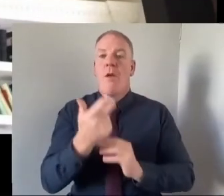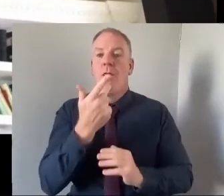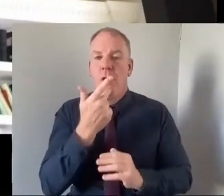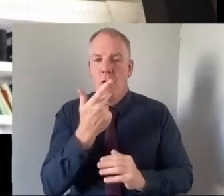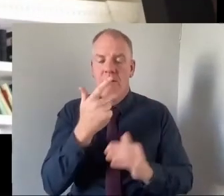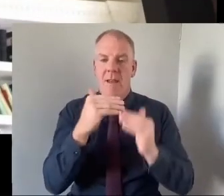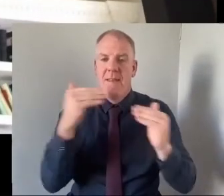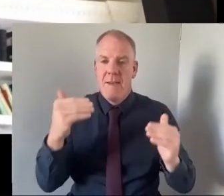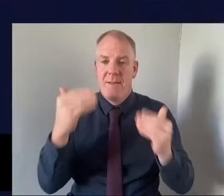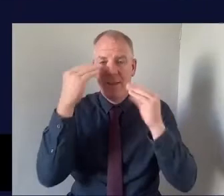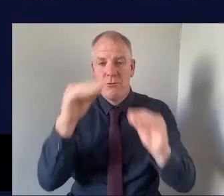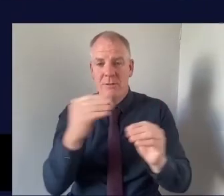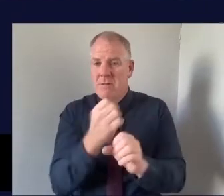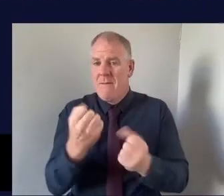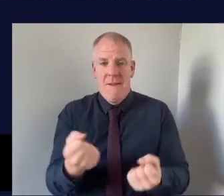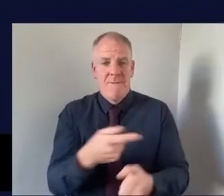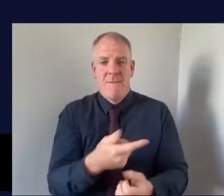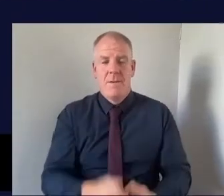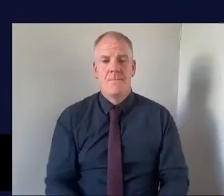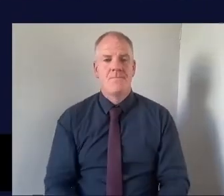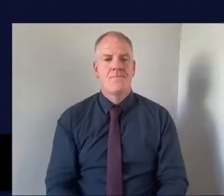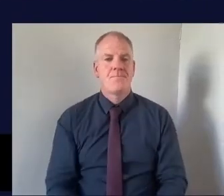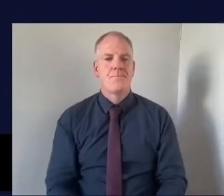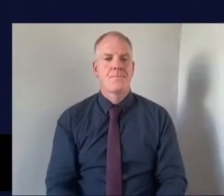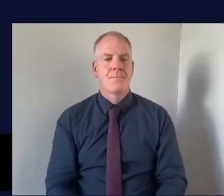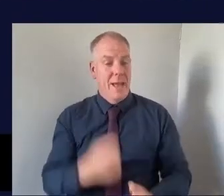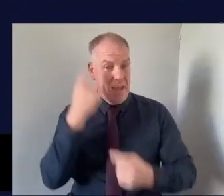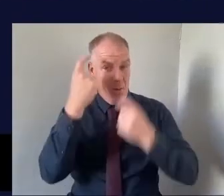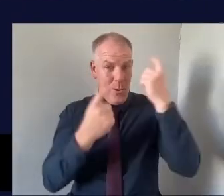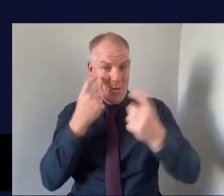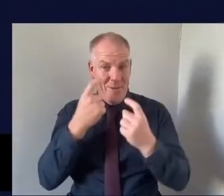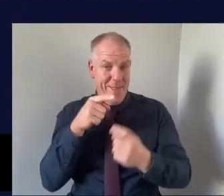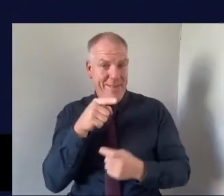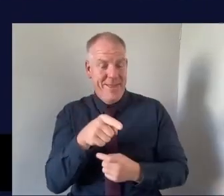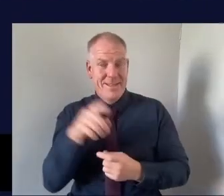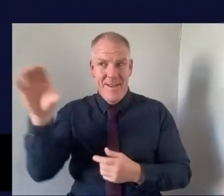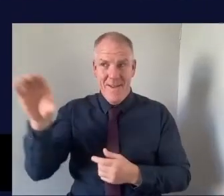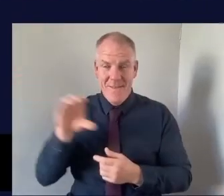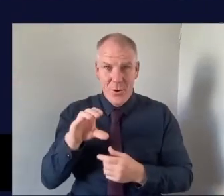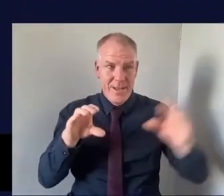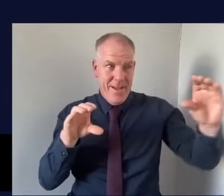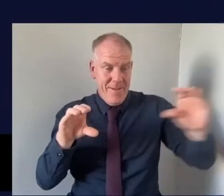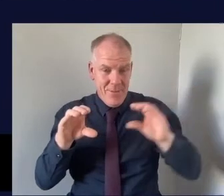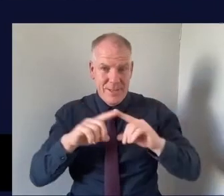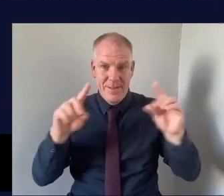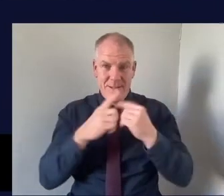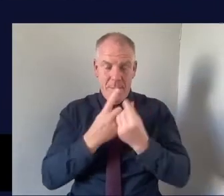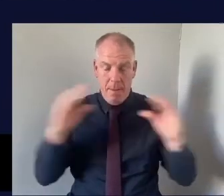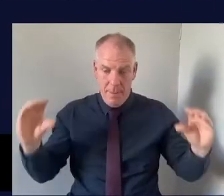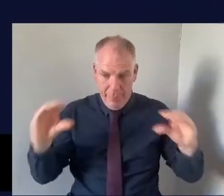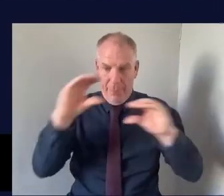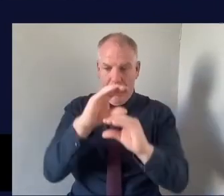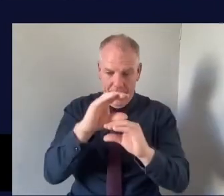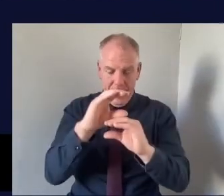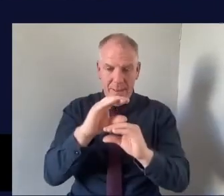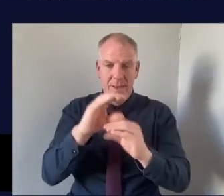education. And I wonder if that adds to your day Mary if the funding is coming from two different departments and that actually you have